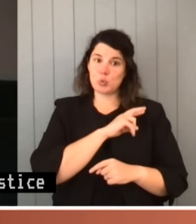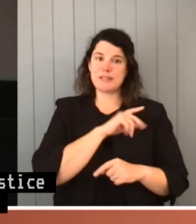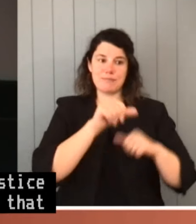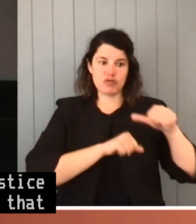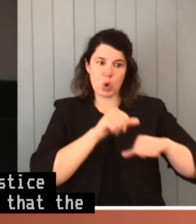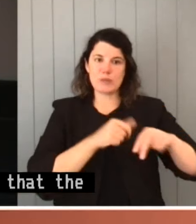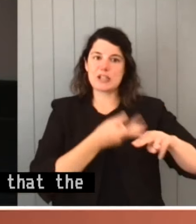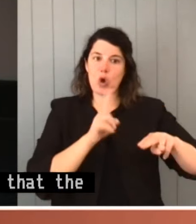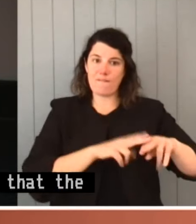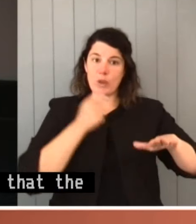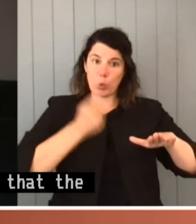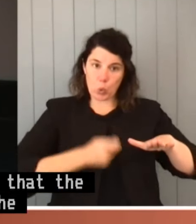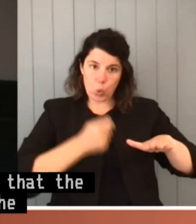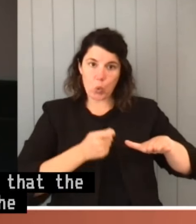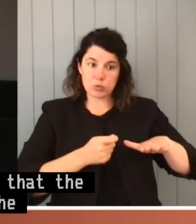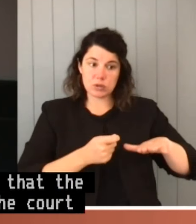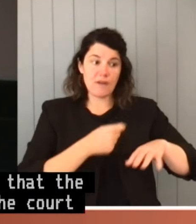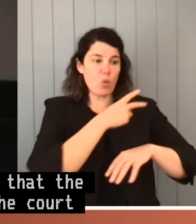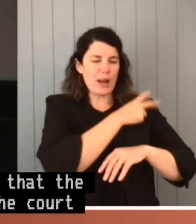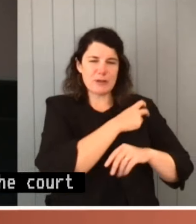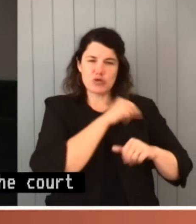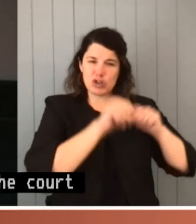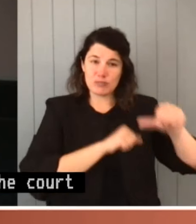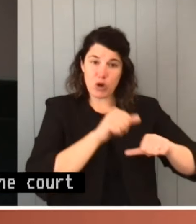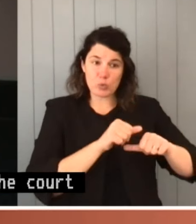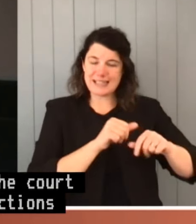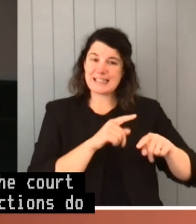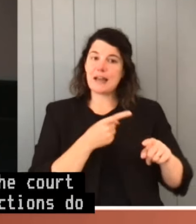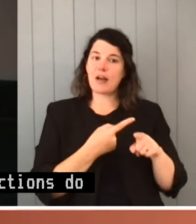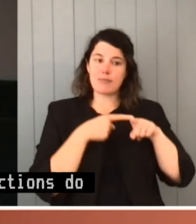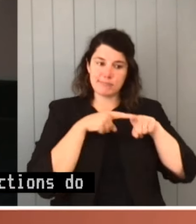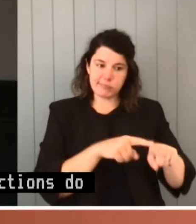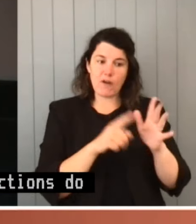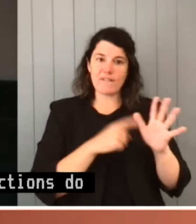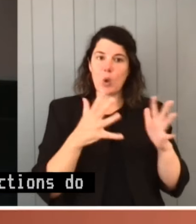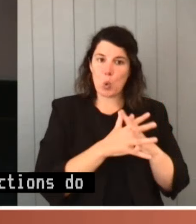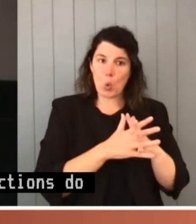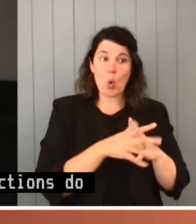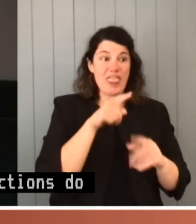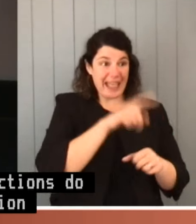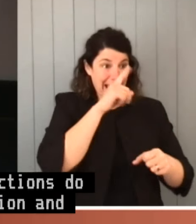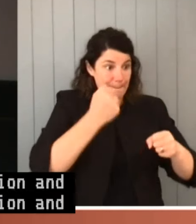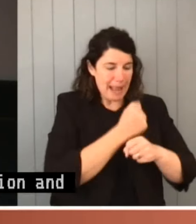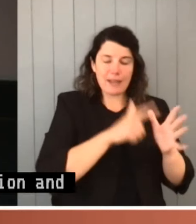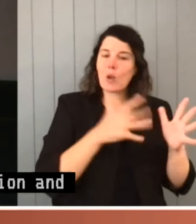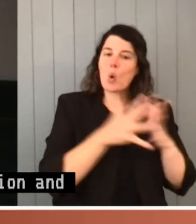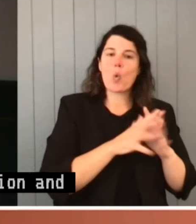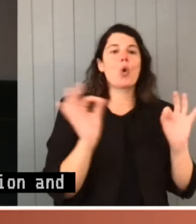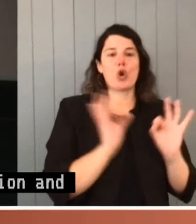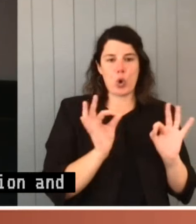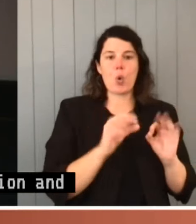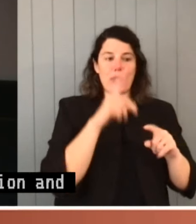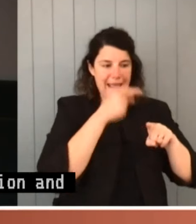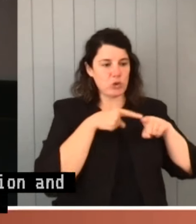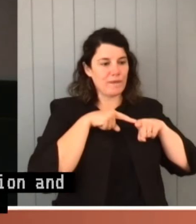actions do not go beyond the declaration and enforcing of the law, which determines the limits and governs the exercise of the